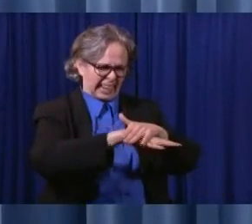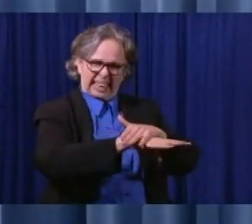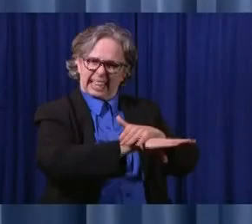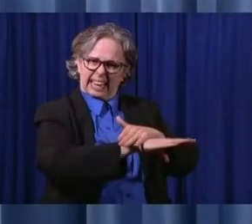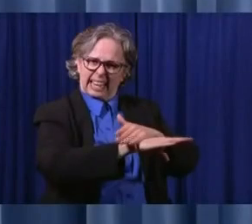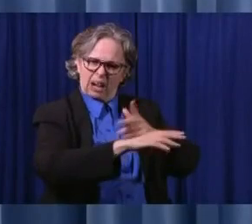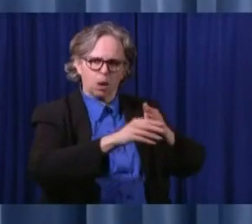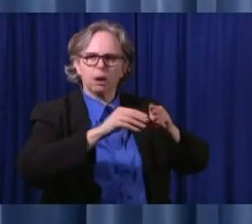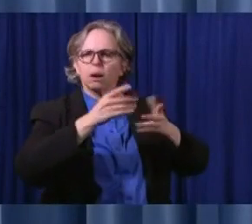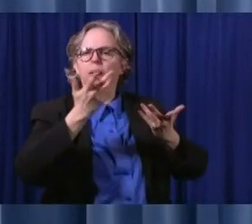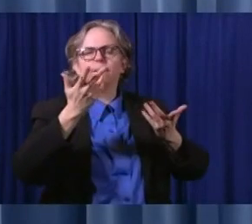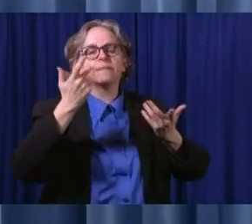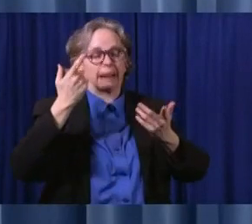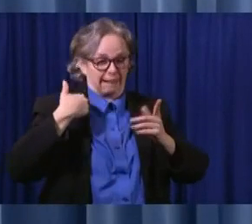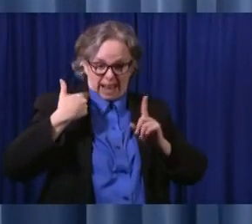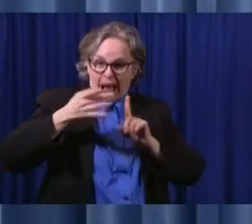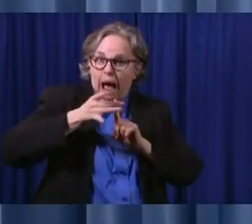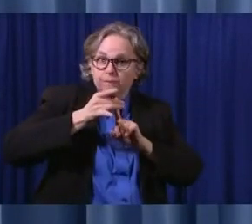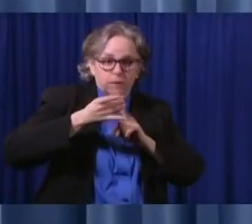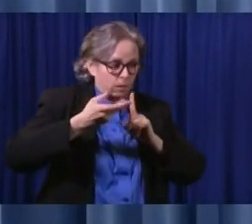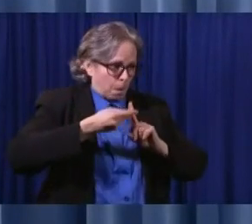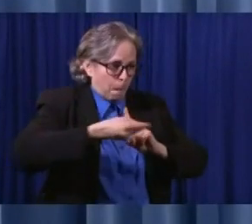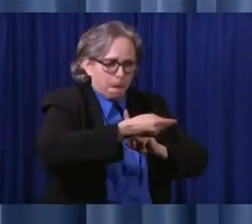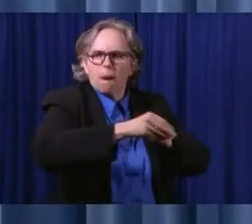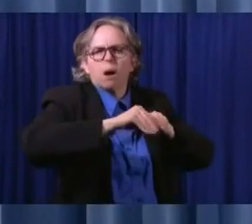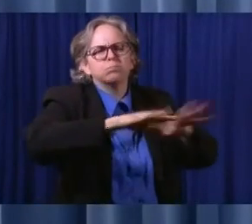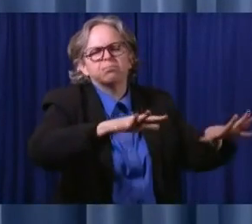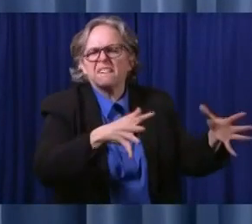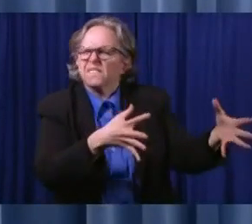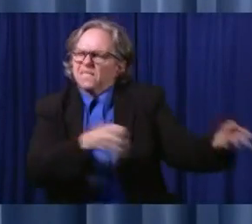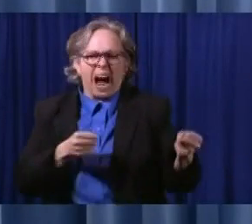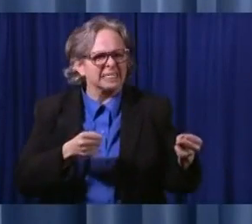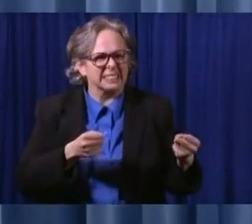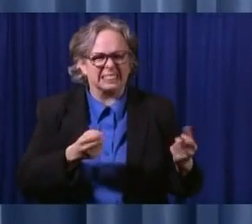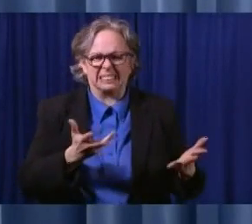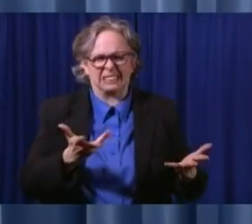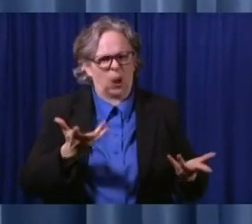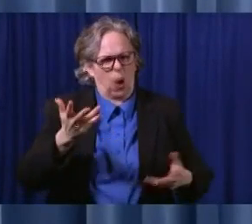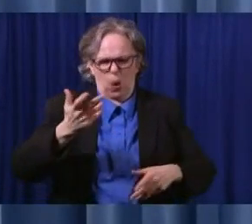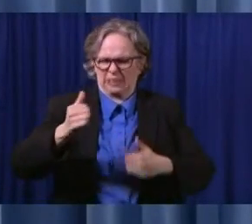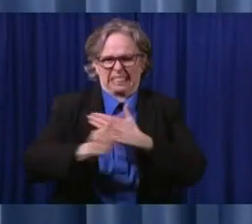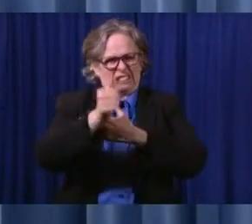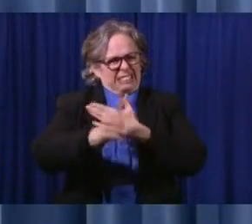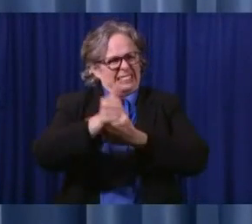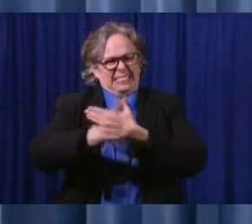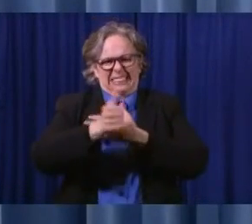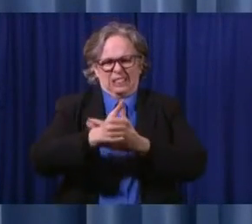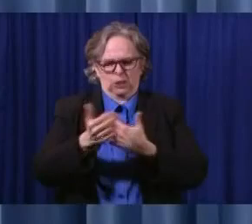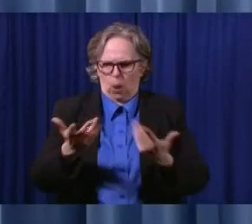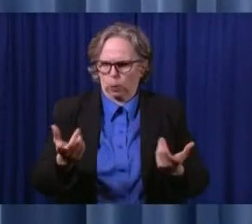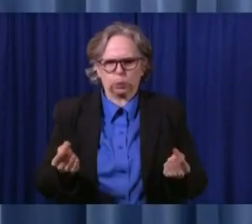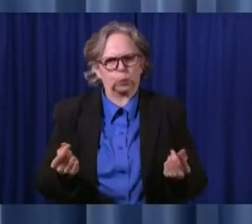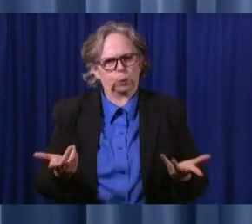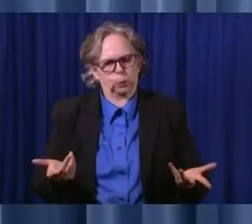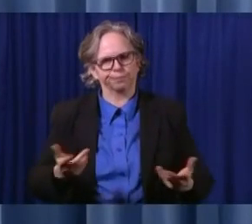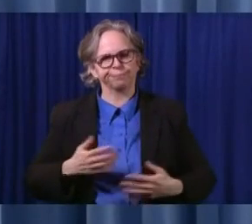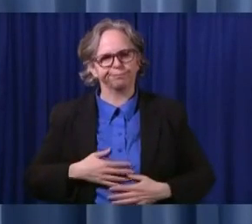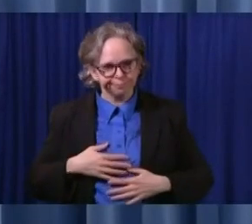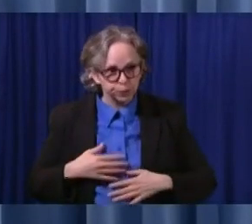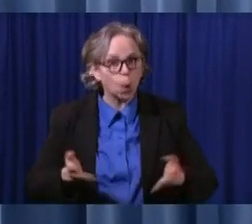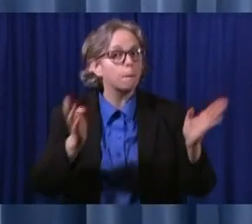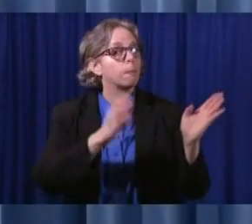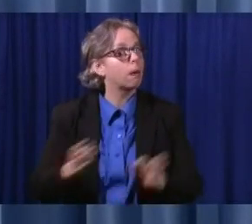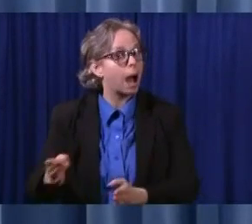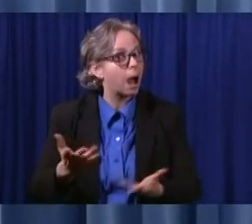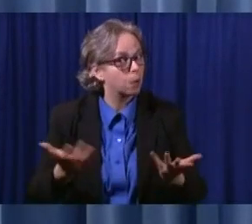But we also know that people are suffering by not having these visits. So we're going to try to do this in stages. We're going